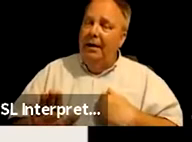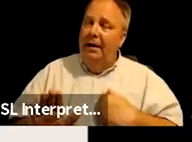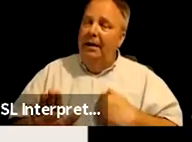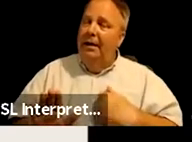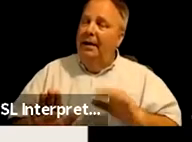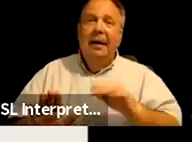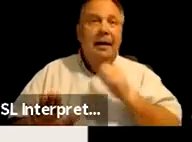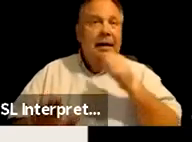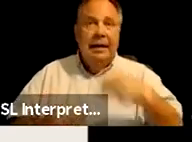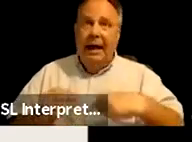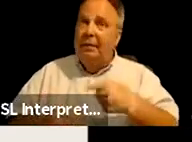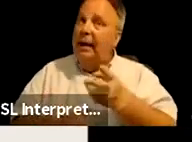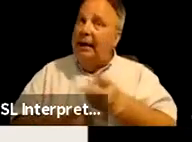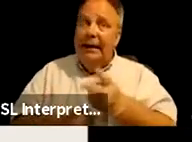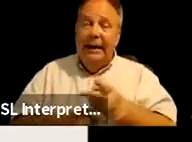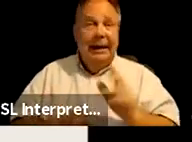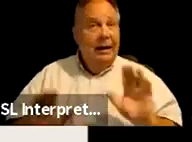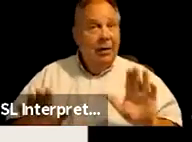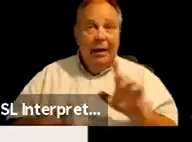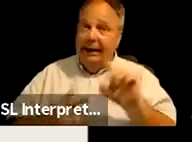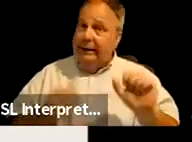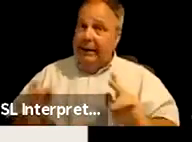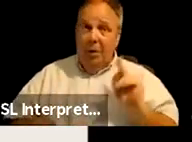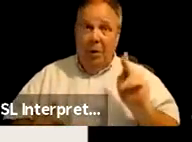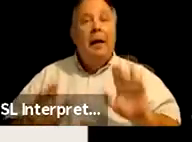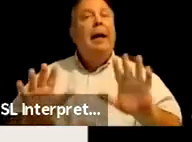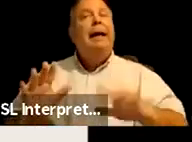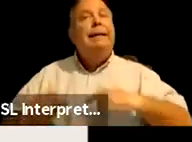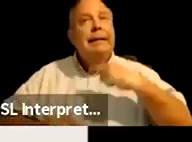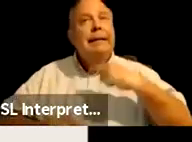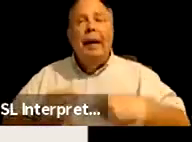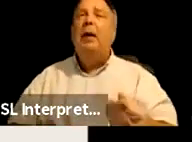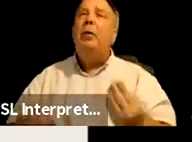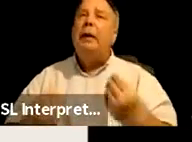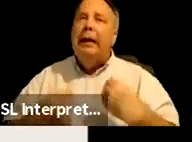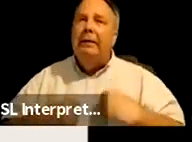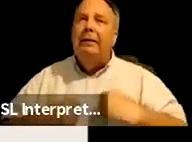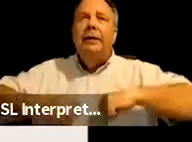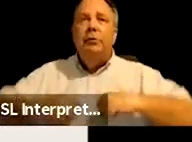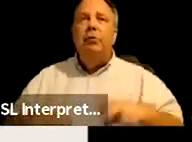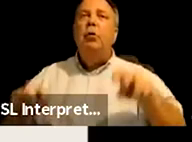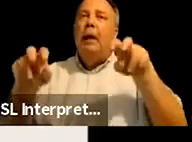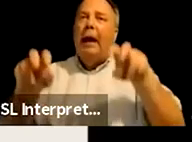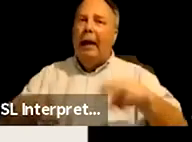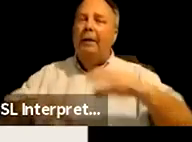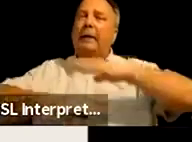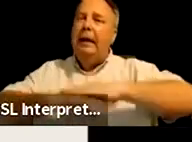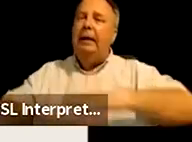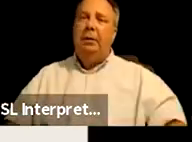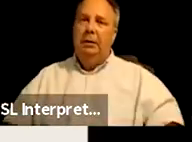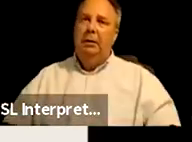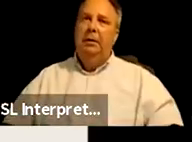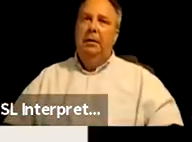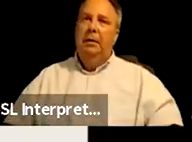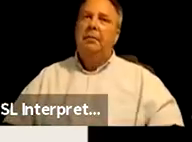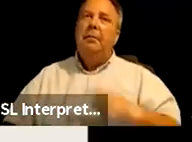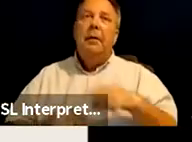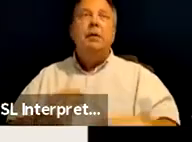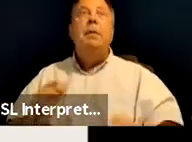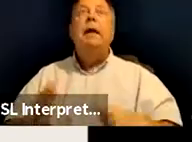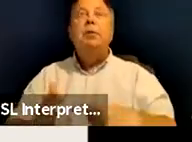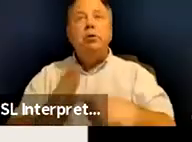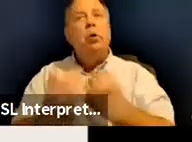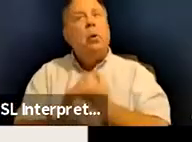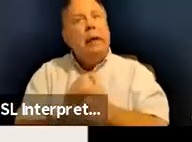it's not about taking care of disabled people. It's about giving us room at the table. Um, it's about showing love